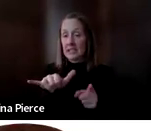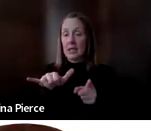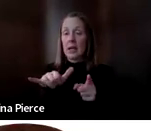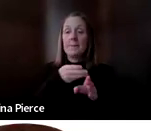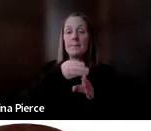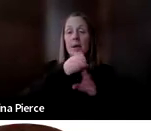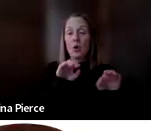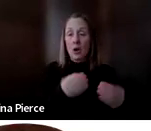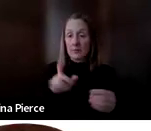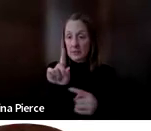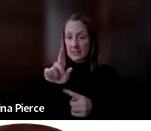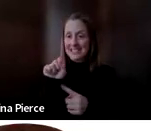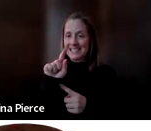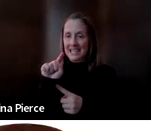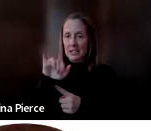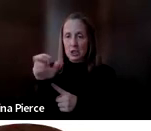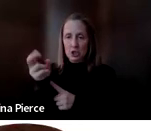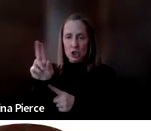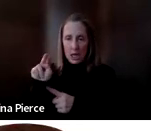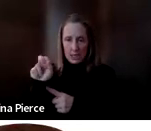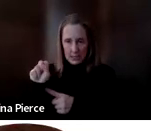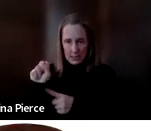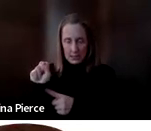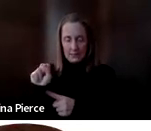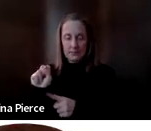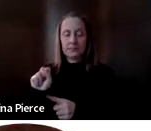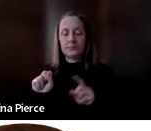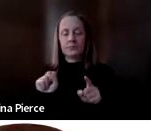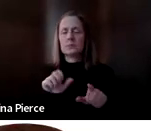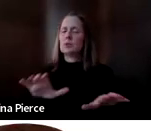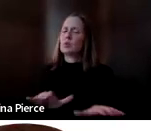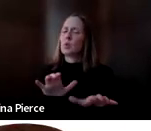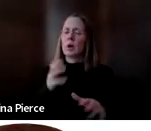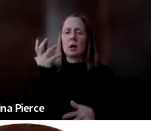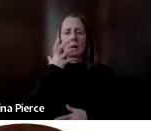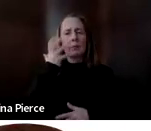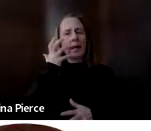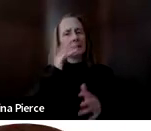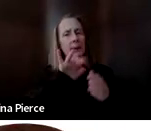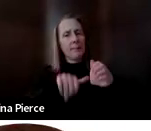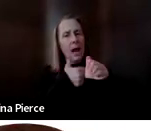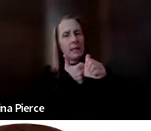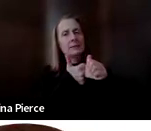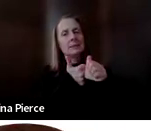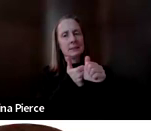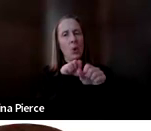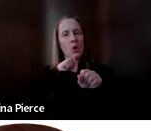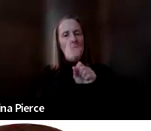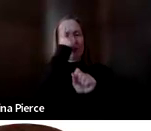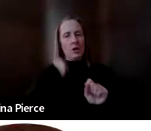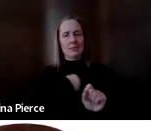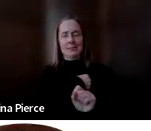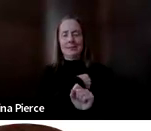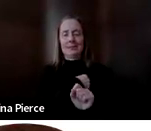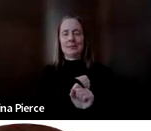John's, and do some really, really amazing behind-the-scenes work for us. We would not be able to